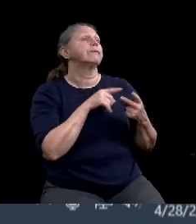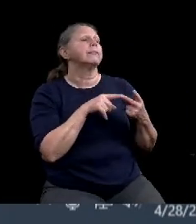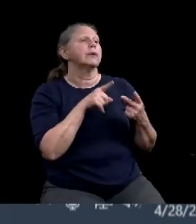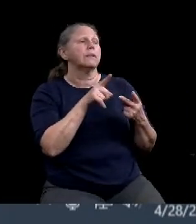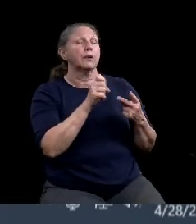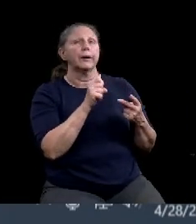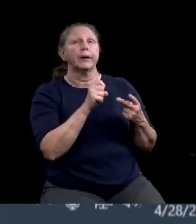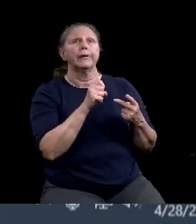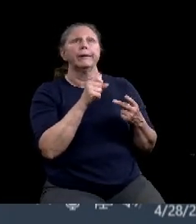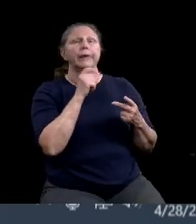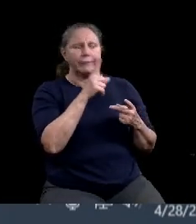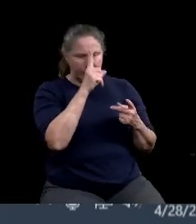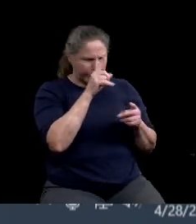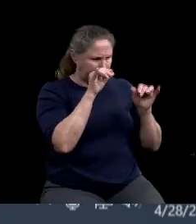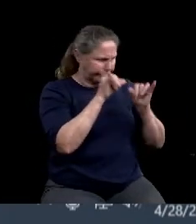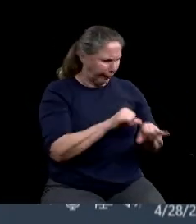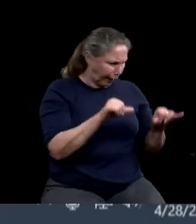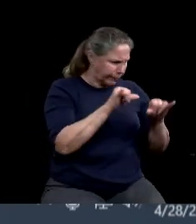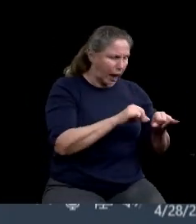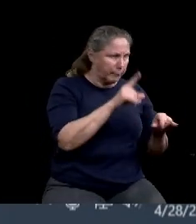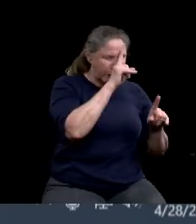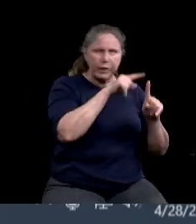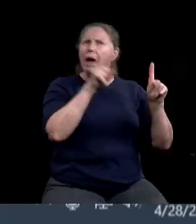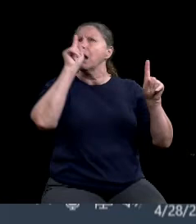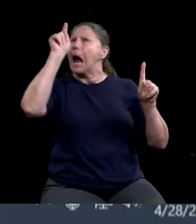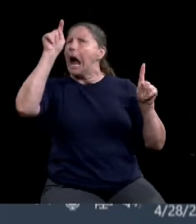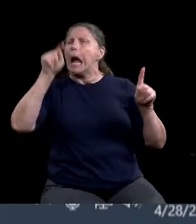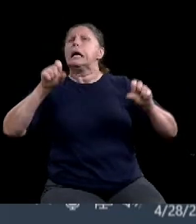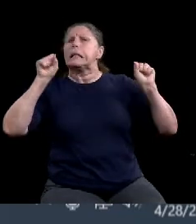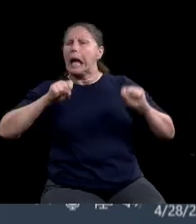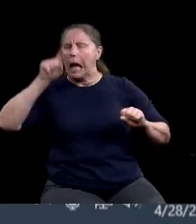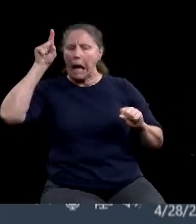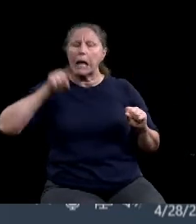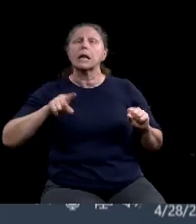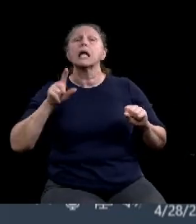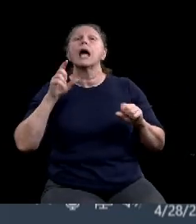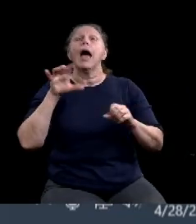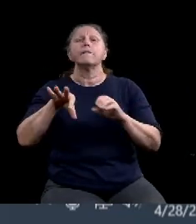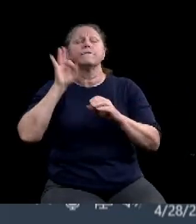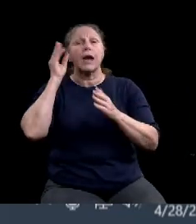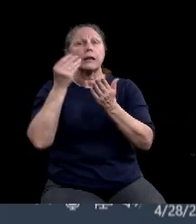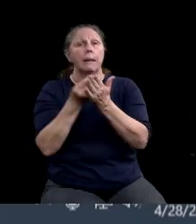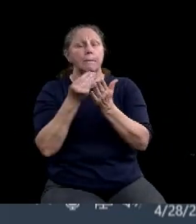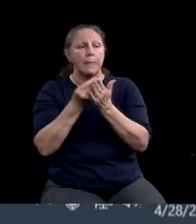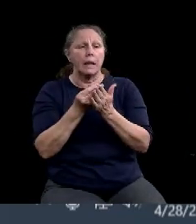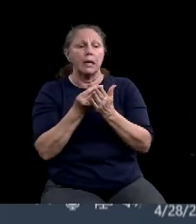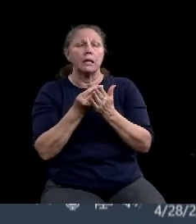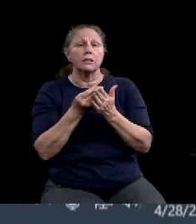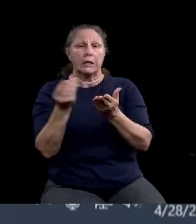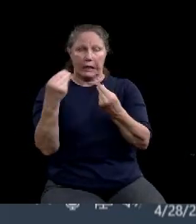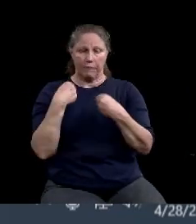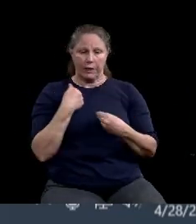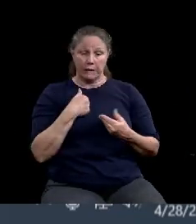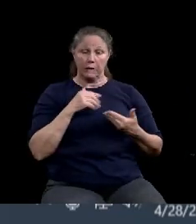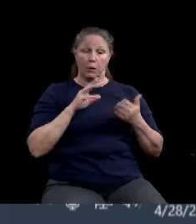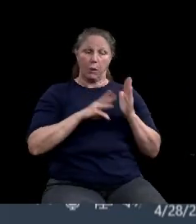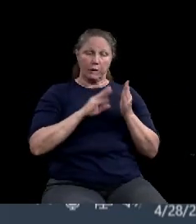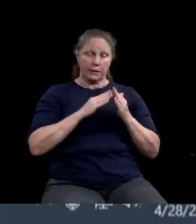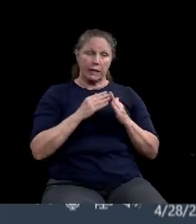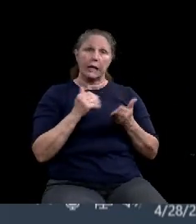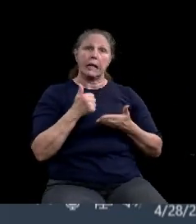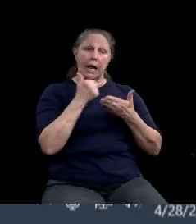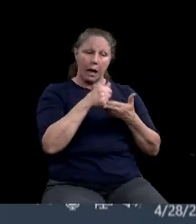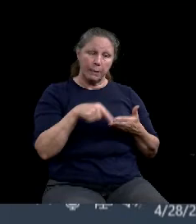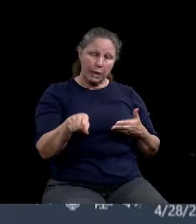the funds, uh, that would give our, our, our city the ability to do that. Um, shout out to, uh, Council member Holmes and St. Roberts and their